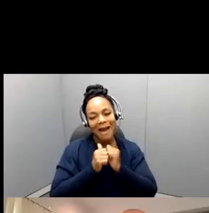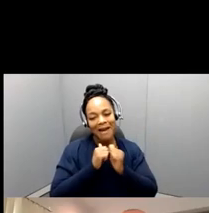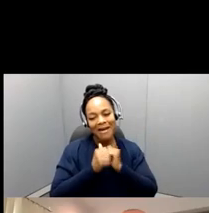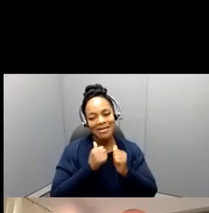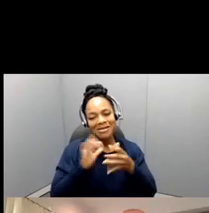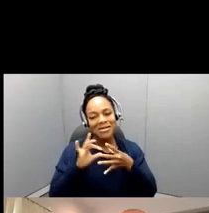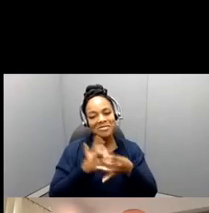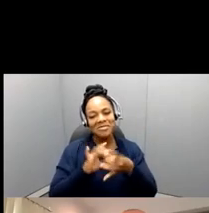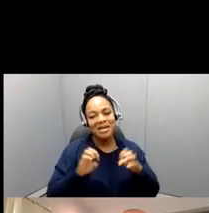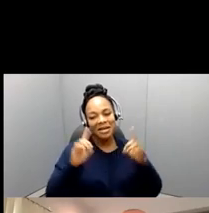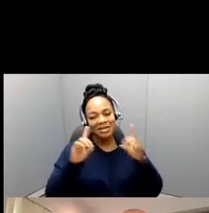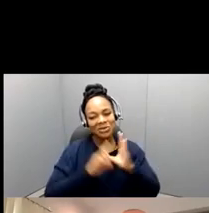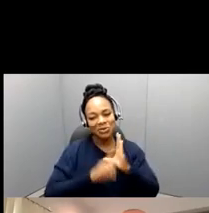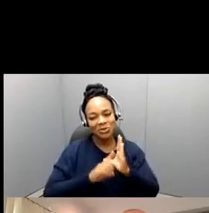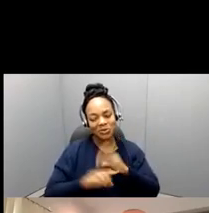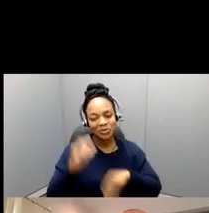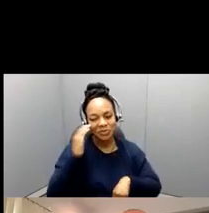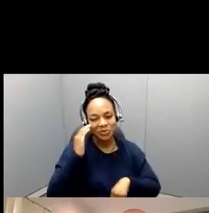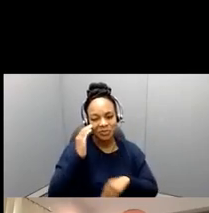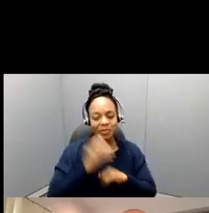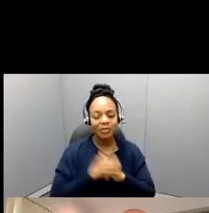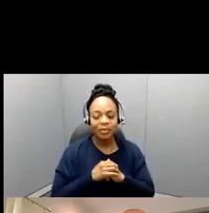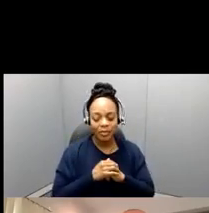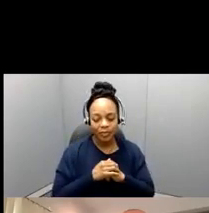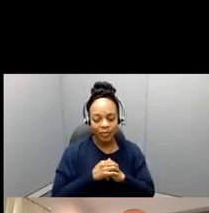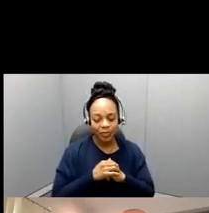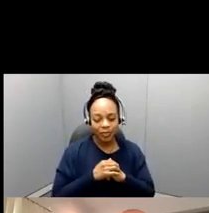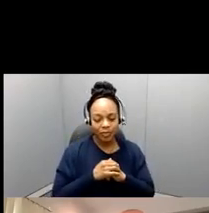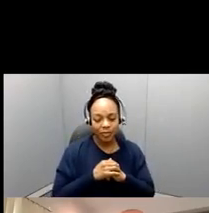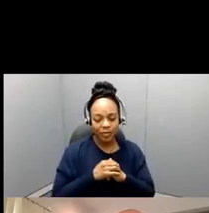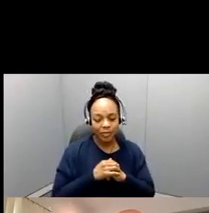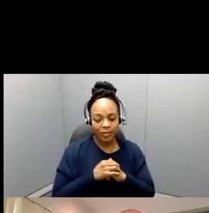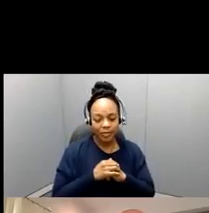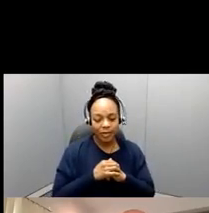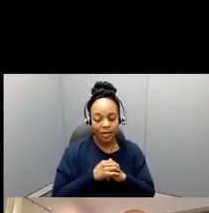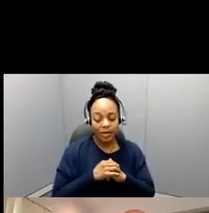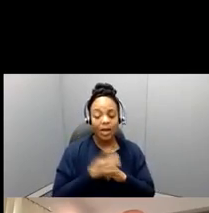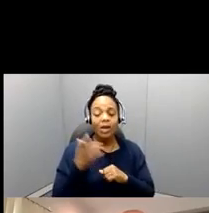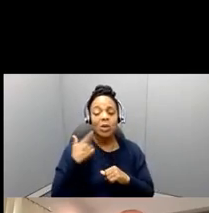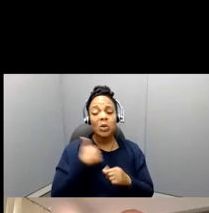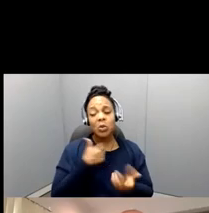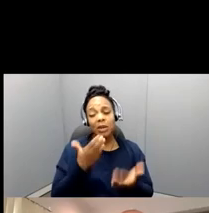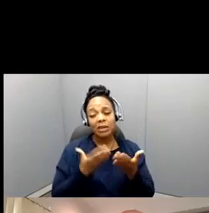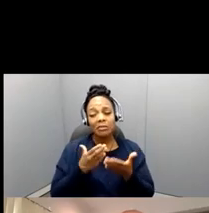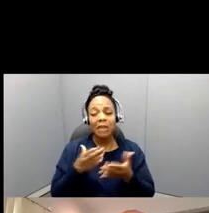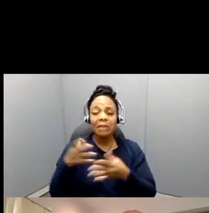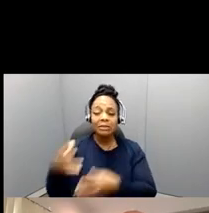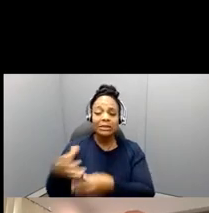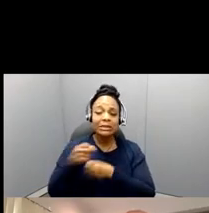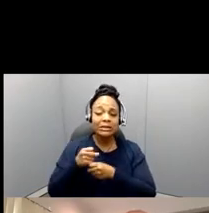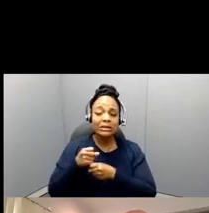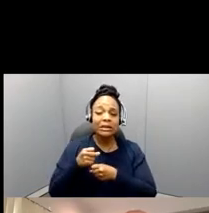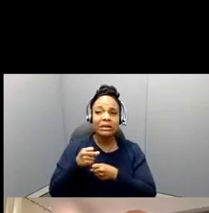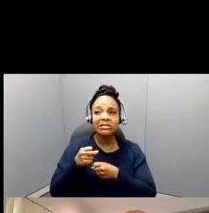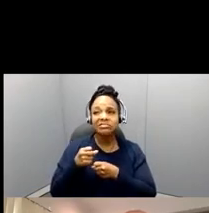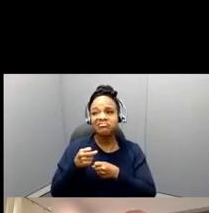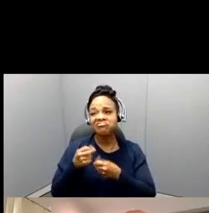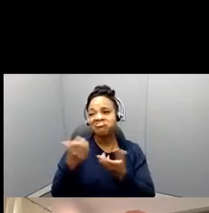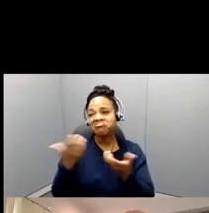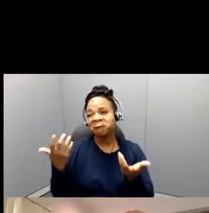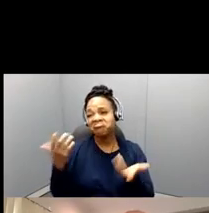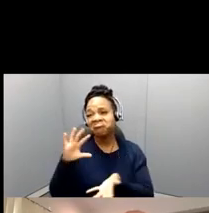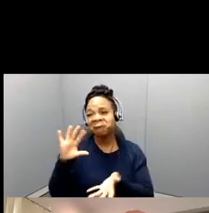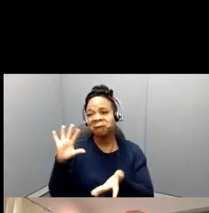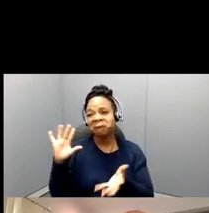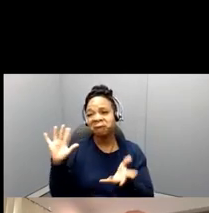quite, quite competitive here, and we, we may receive something like, oh, I don't know, we may